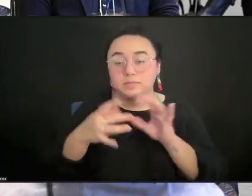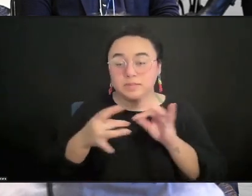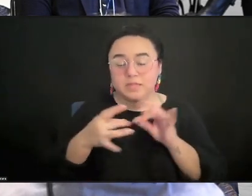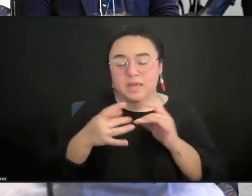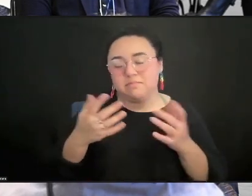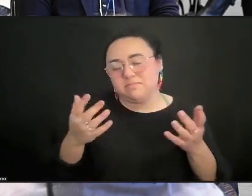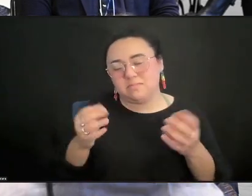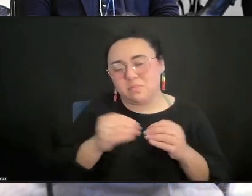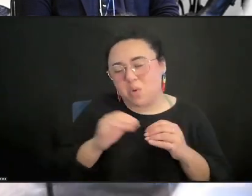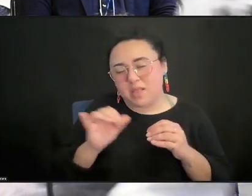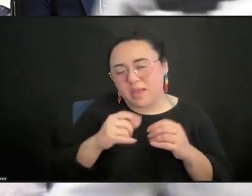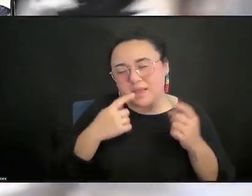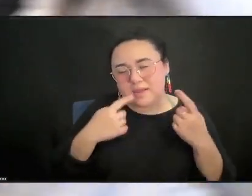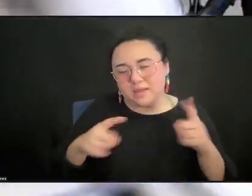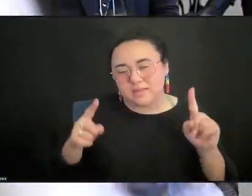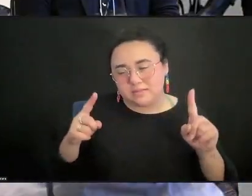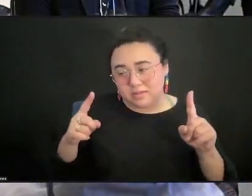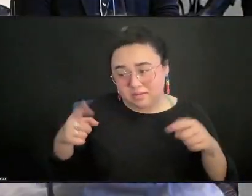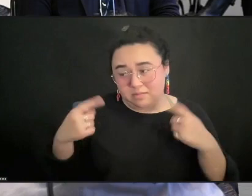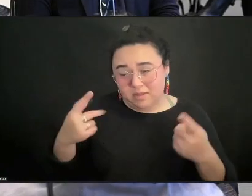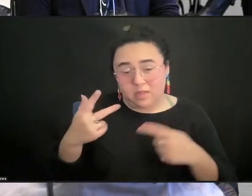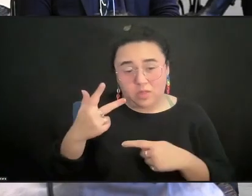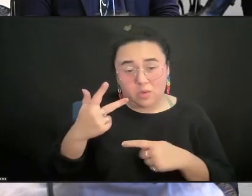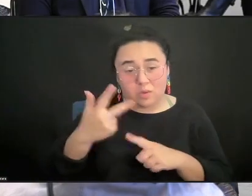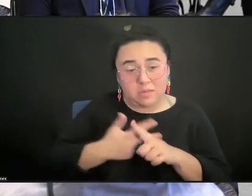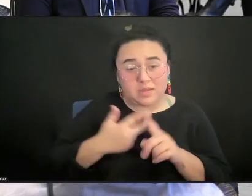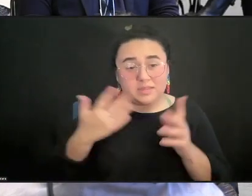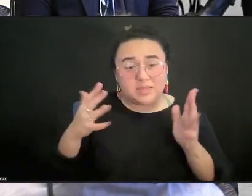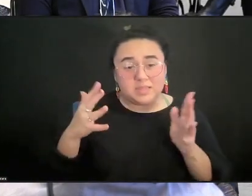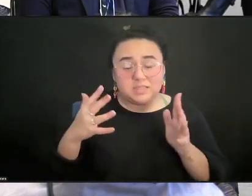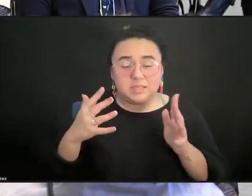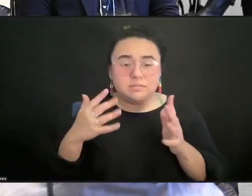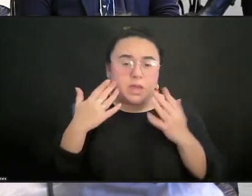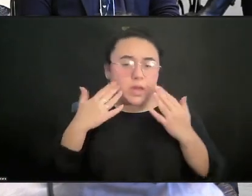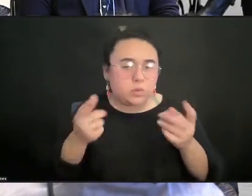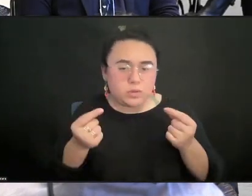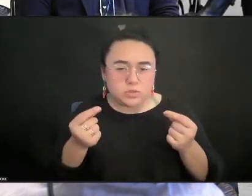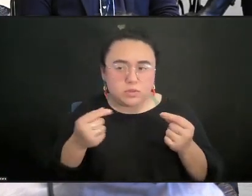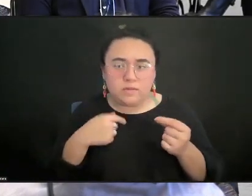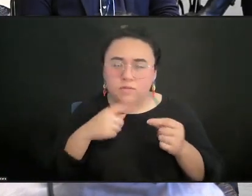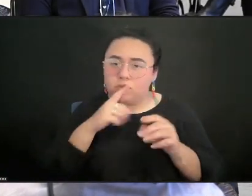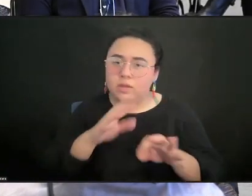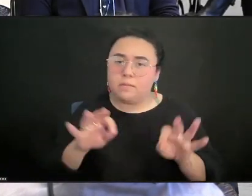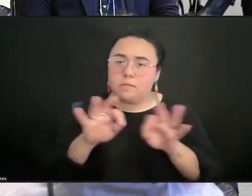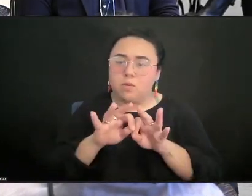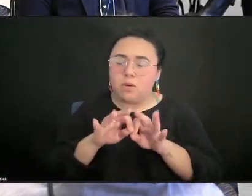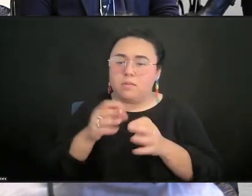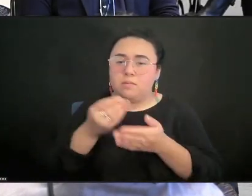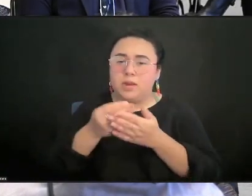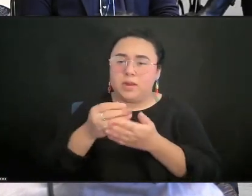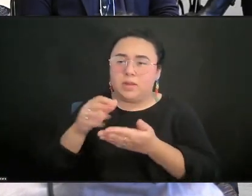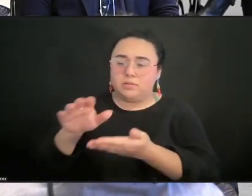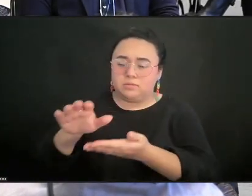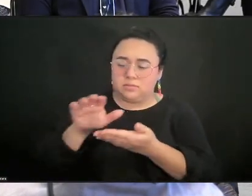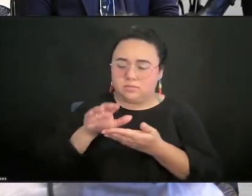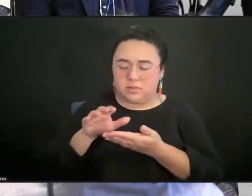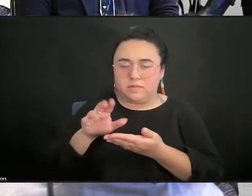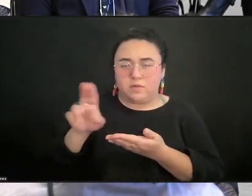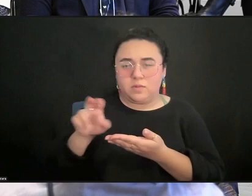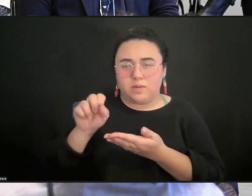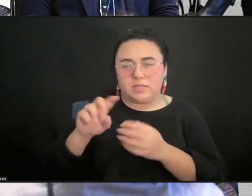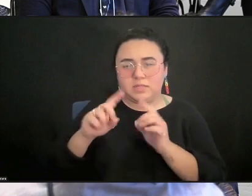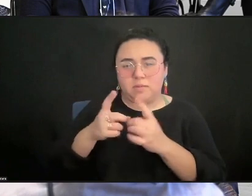don't know what I'm doing, but I have this really big, important grant from the U.S. of Commerce. And we've been given money to